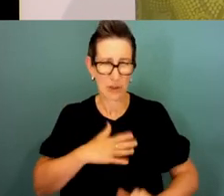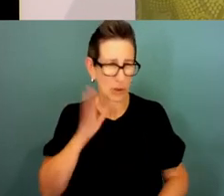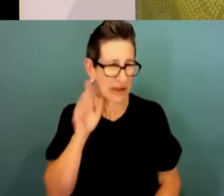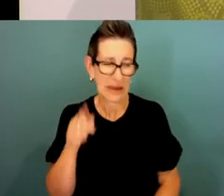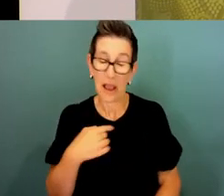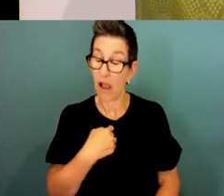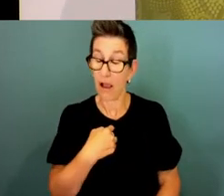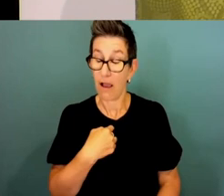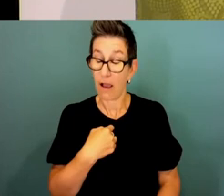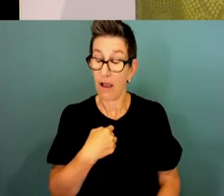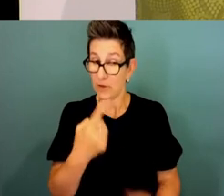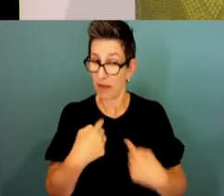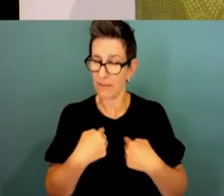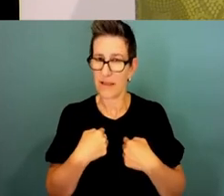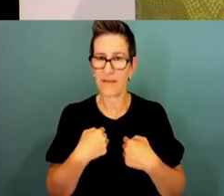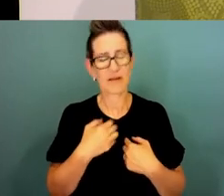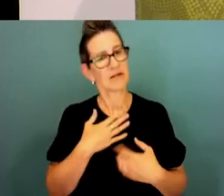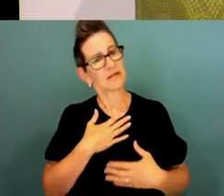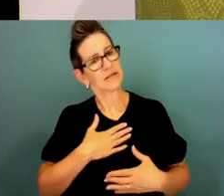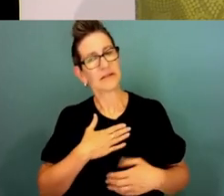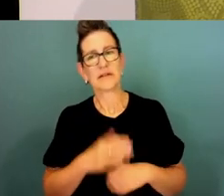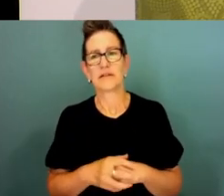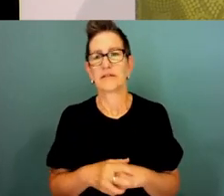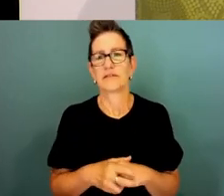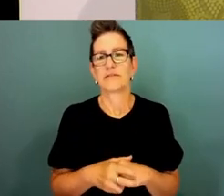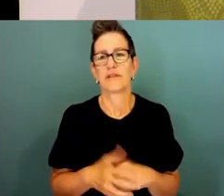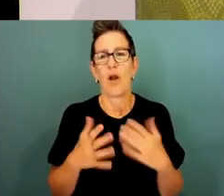Over there, usually at the supermarket at Dixon Woolworths.